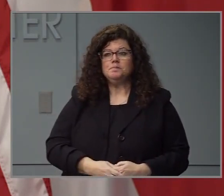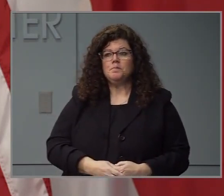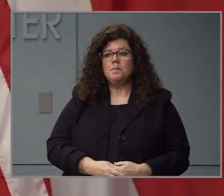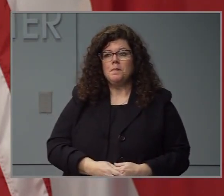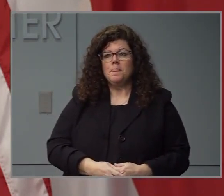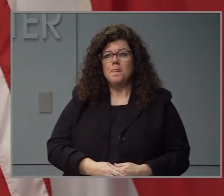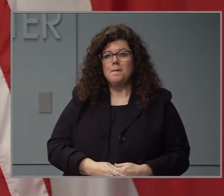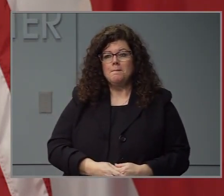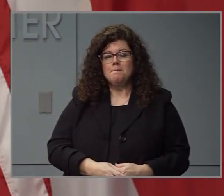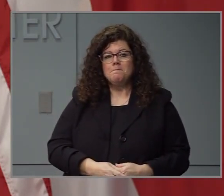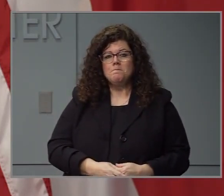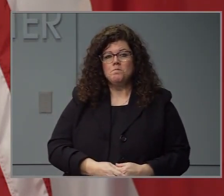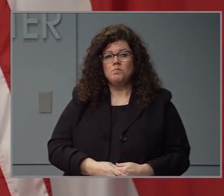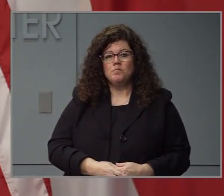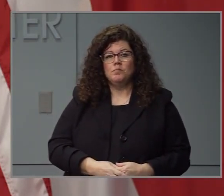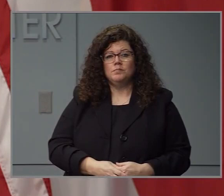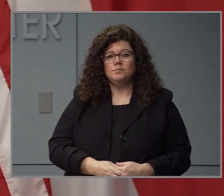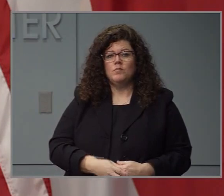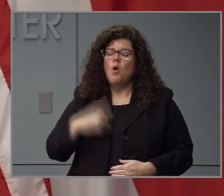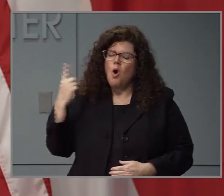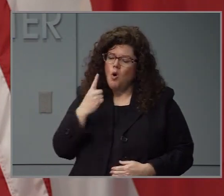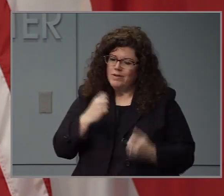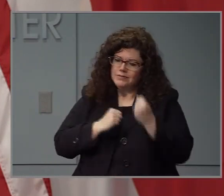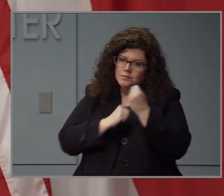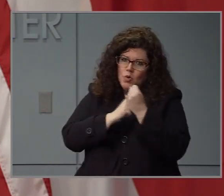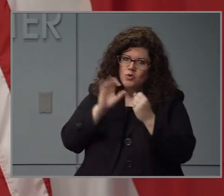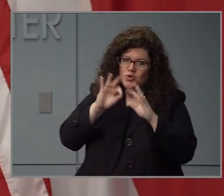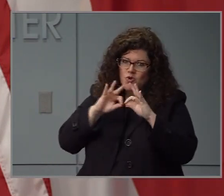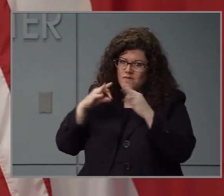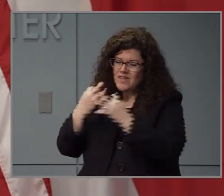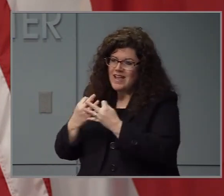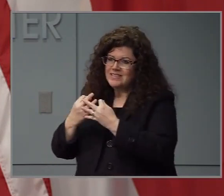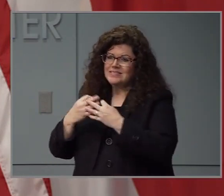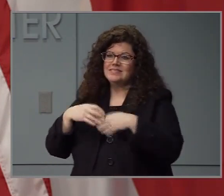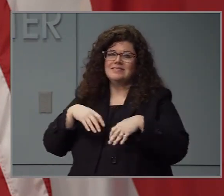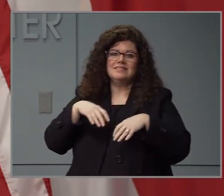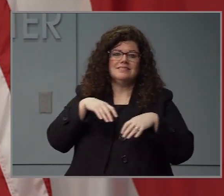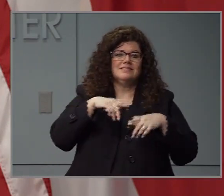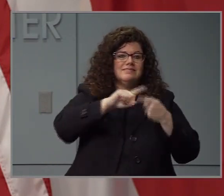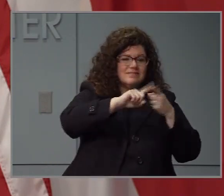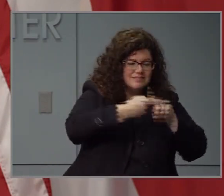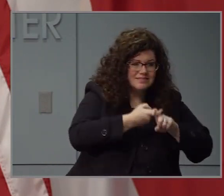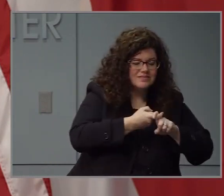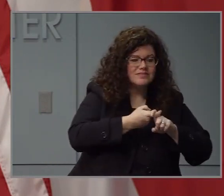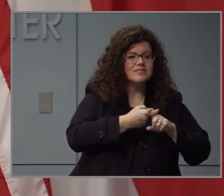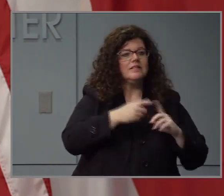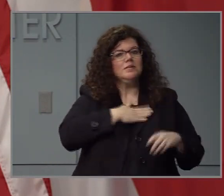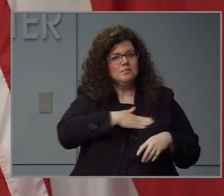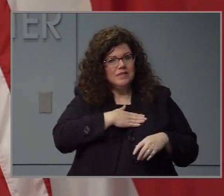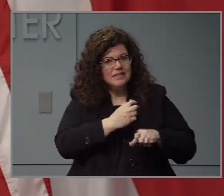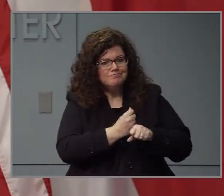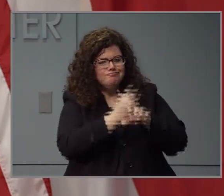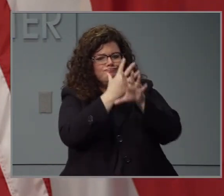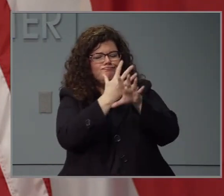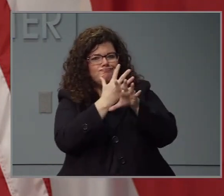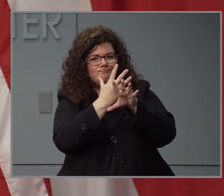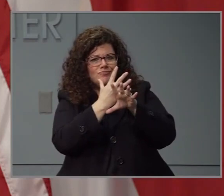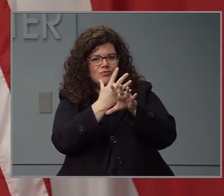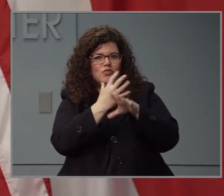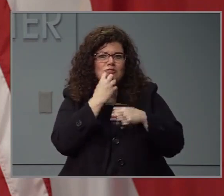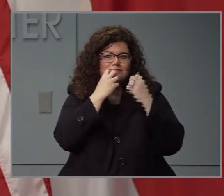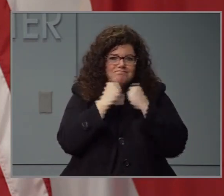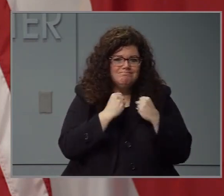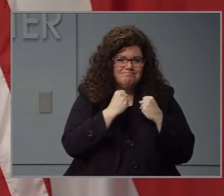don't forget to look out for your friends and neighbors and call your loved ones daily. I know they'll appreciate it. With your